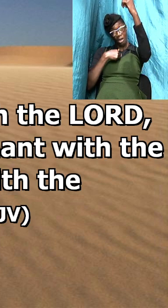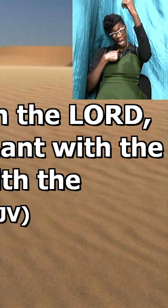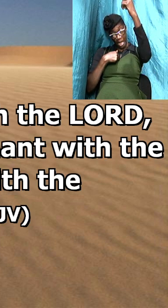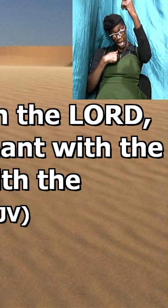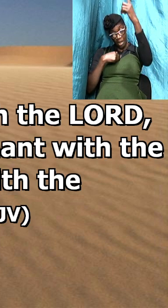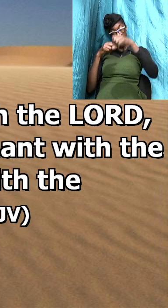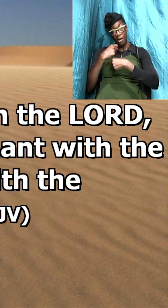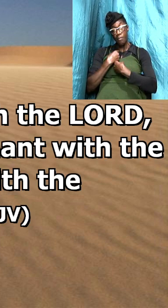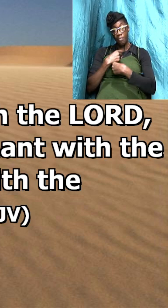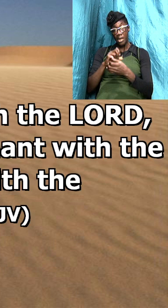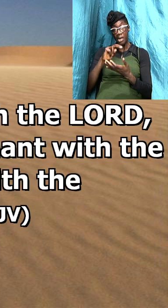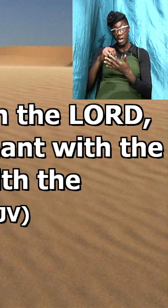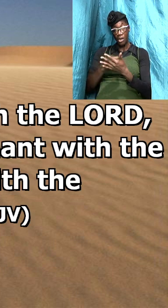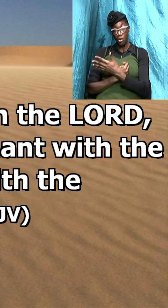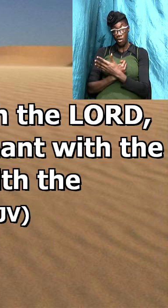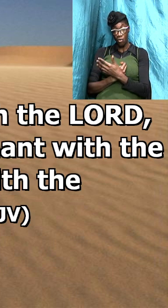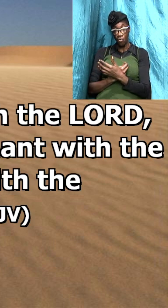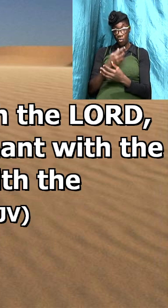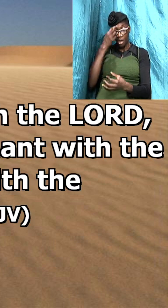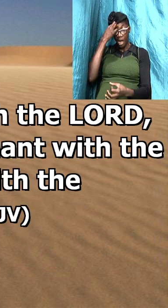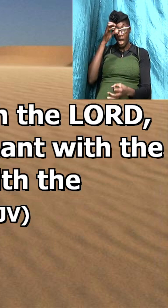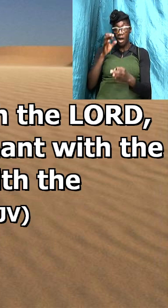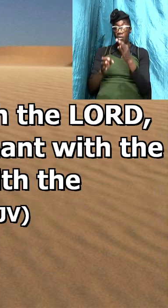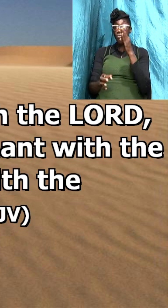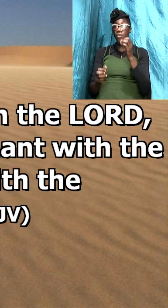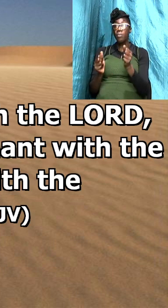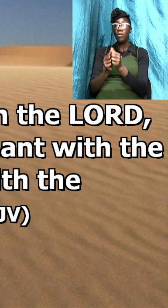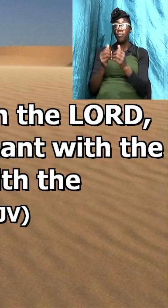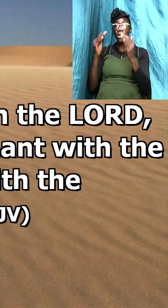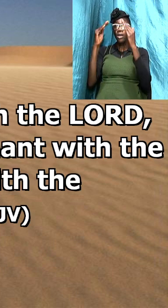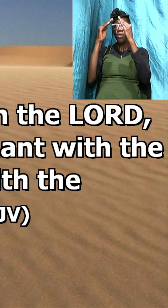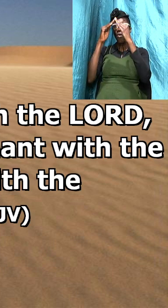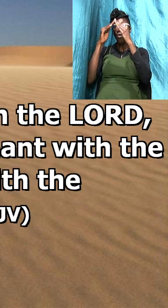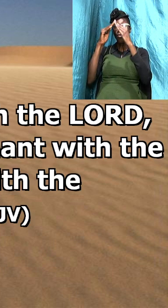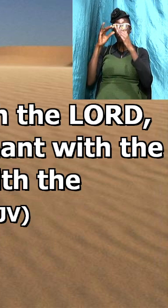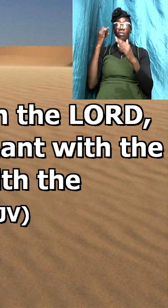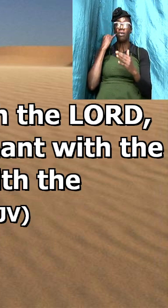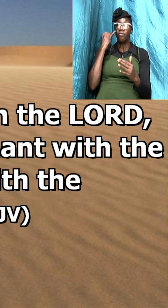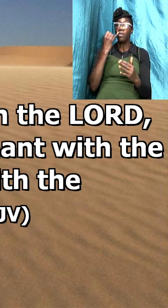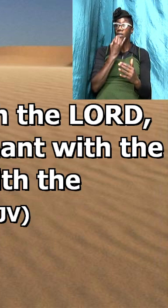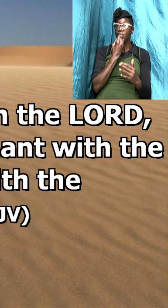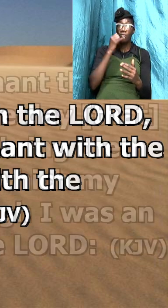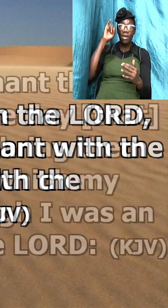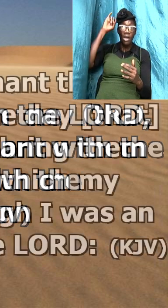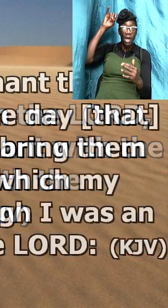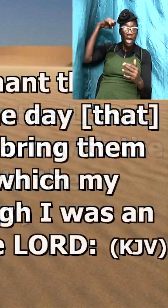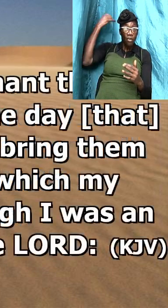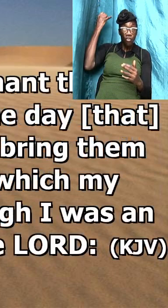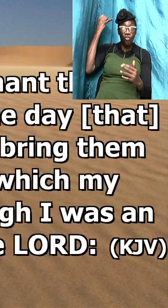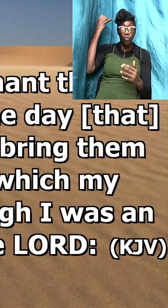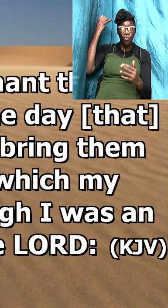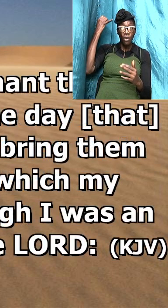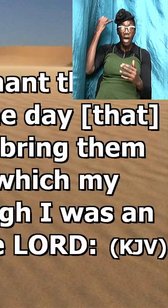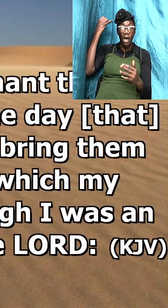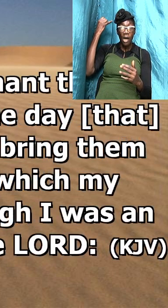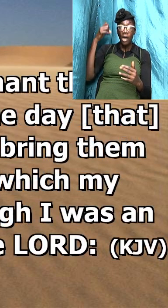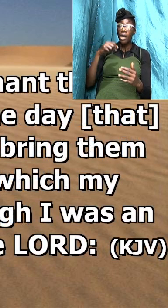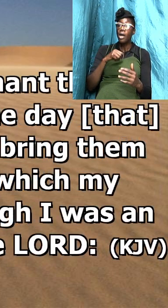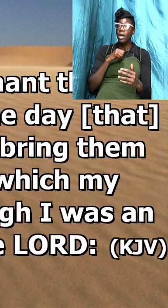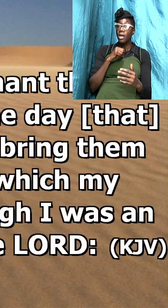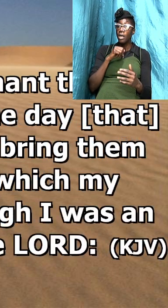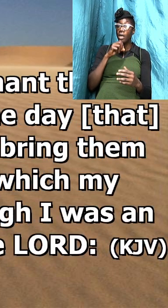covenant with the house of Israel and with the house of Judah so the old covenant